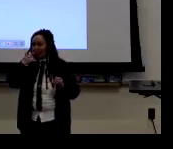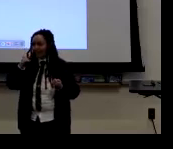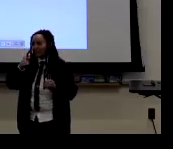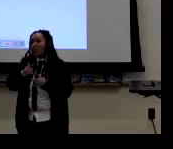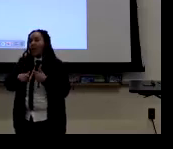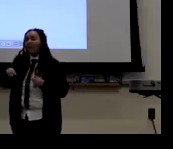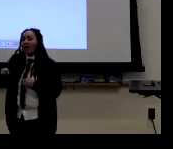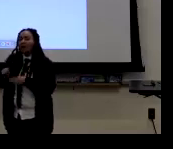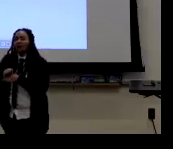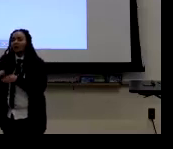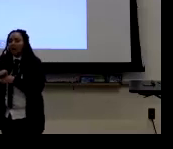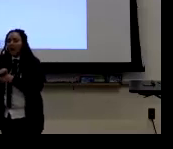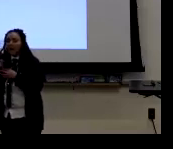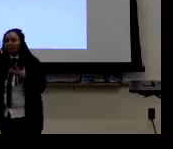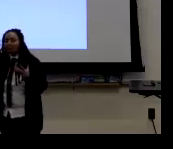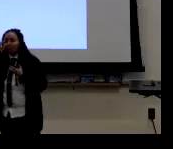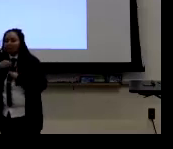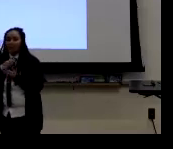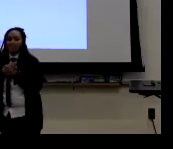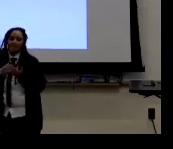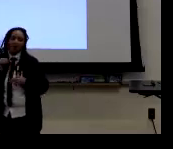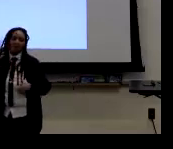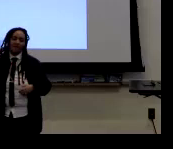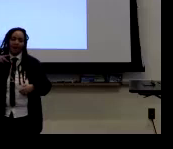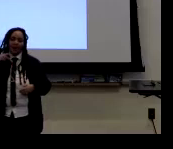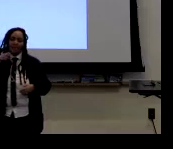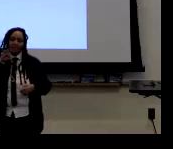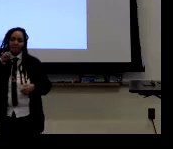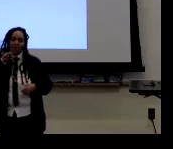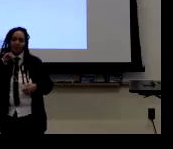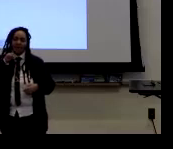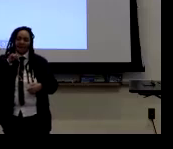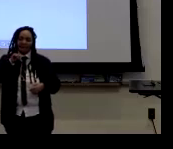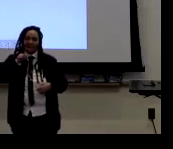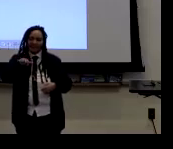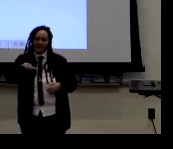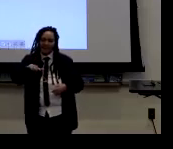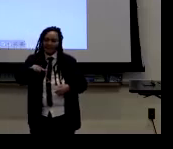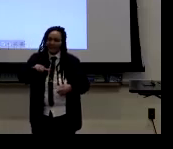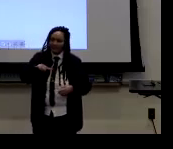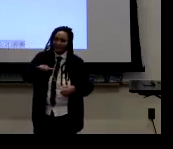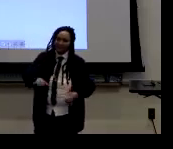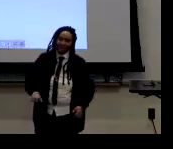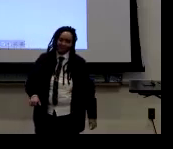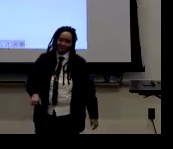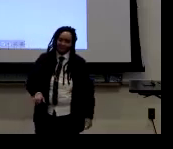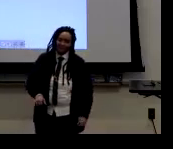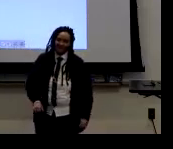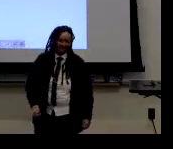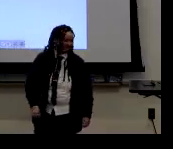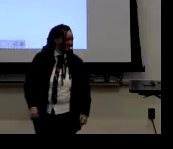But they just know that they're presenting in a masculine way and it's a part of their performativity.